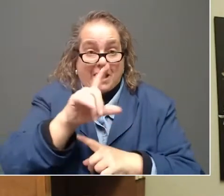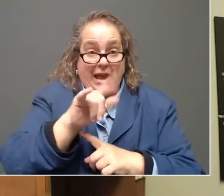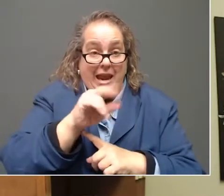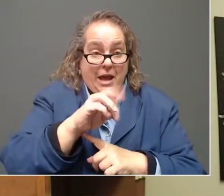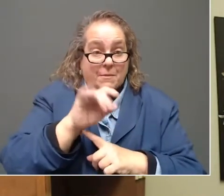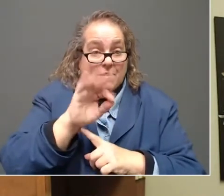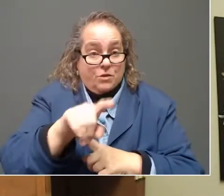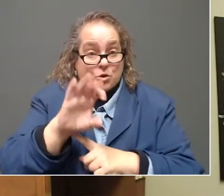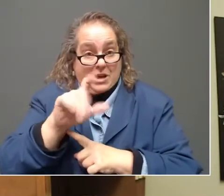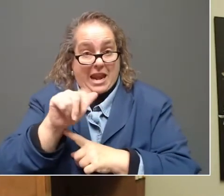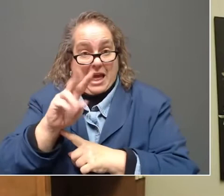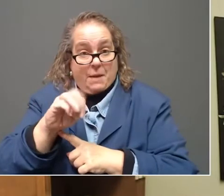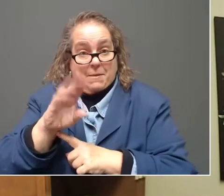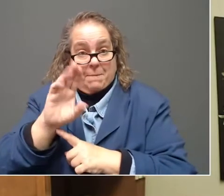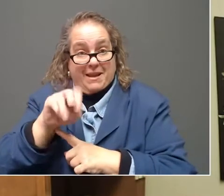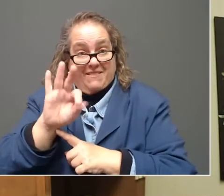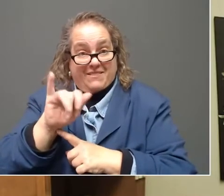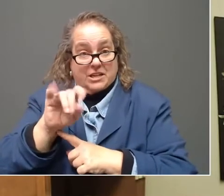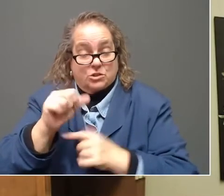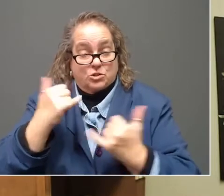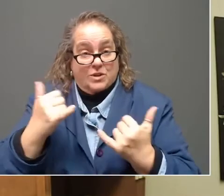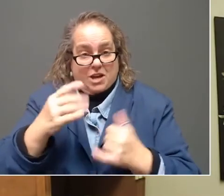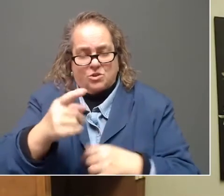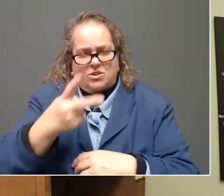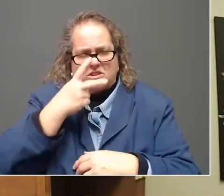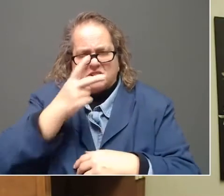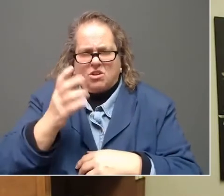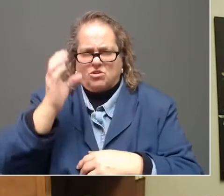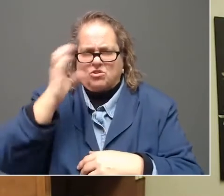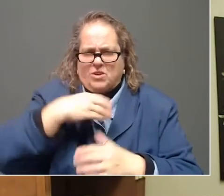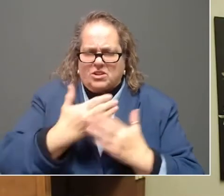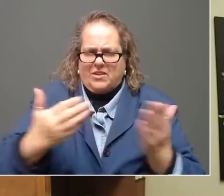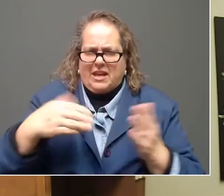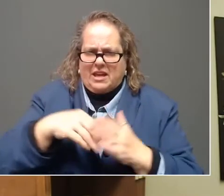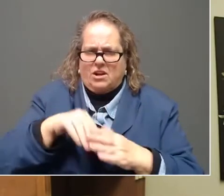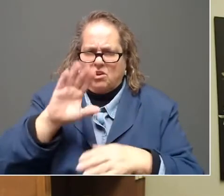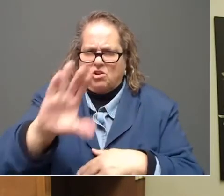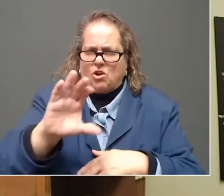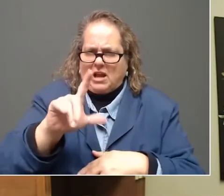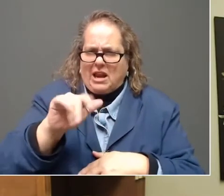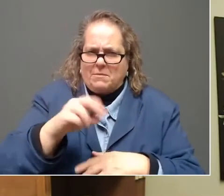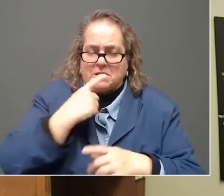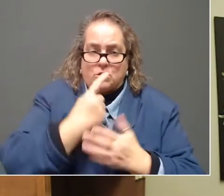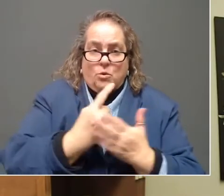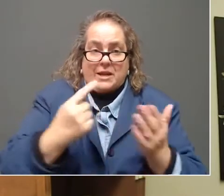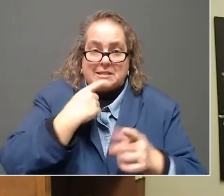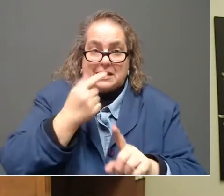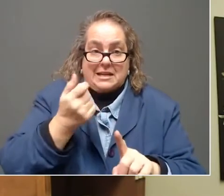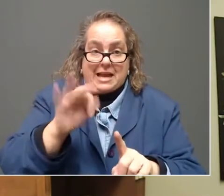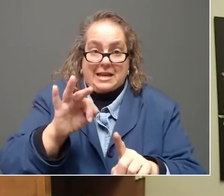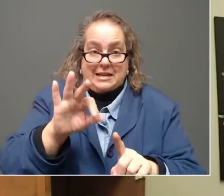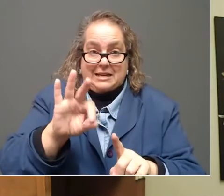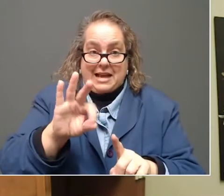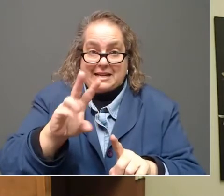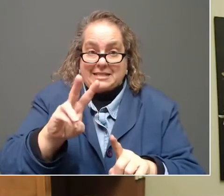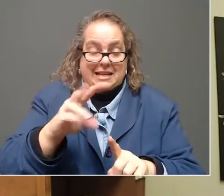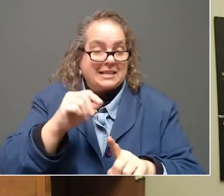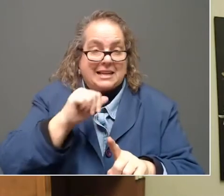and saw a strange thing in your claim that the week said 1996 and not 2021,